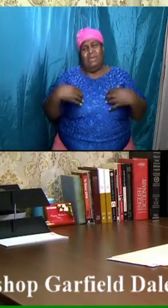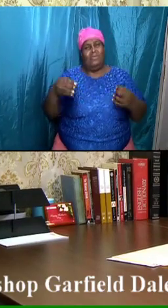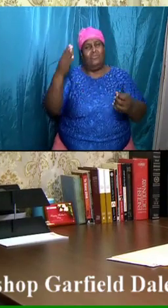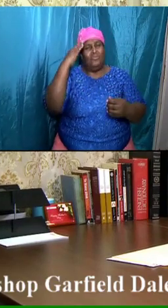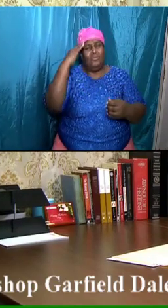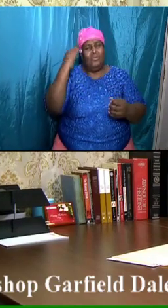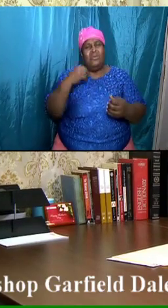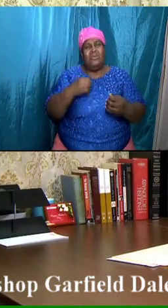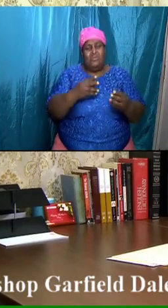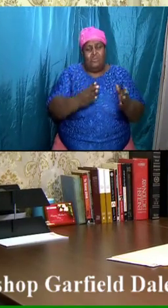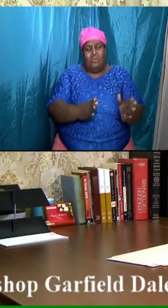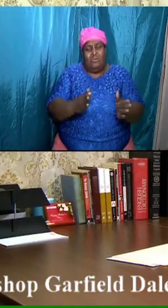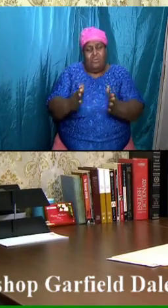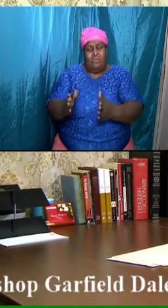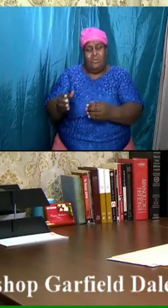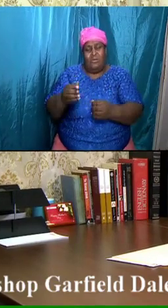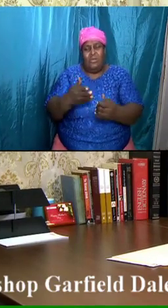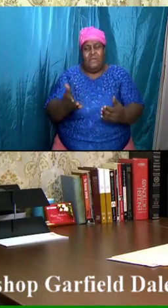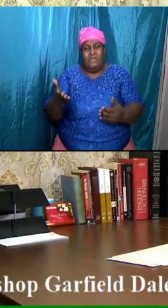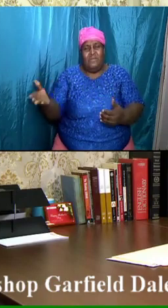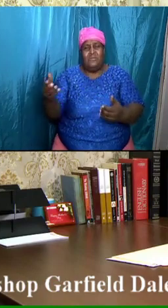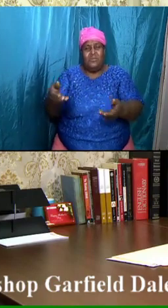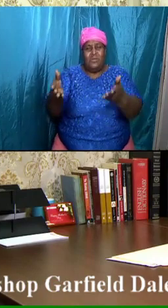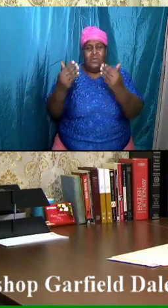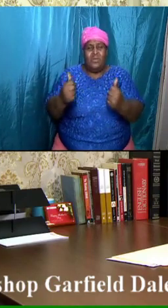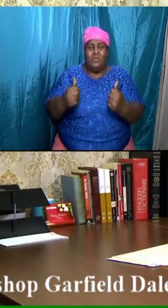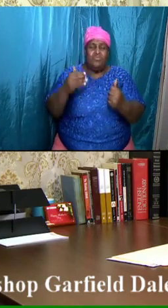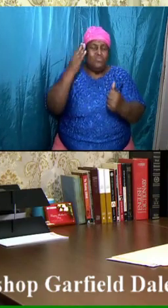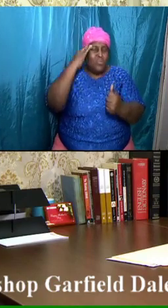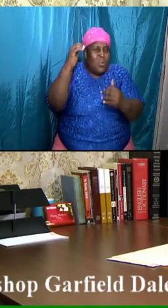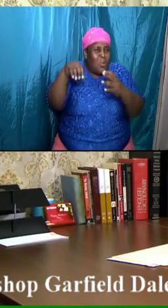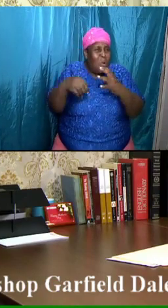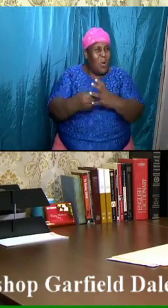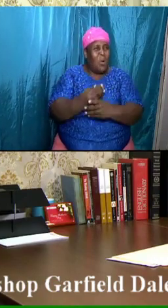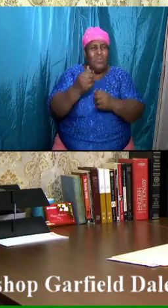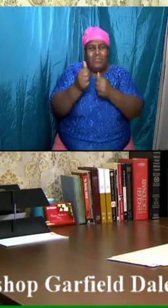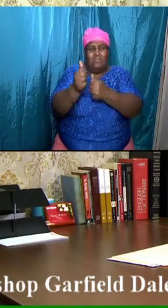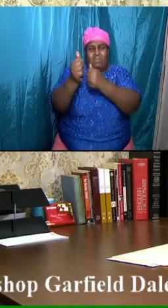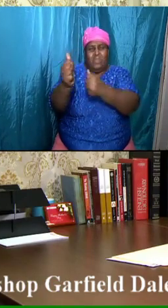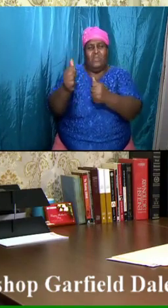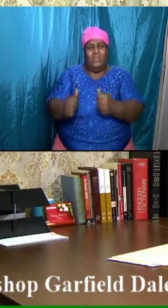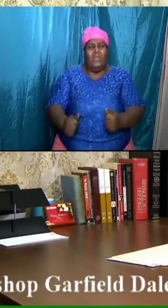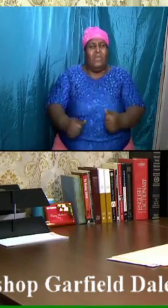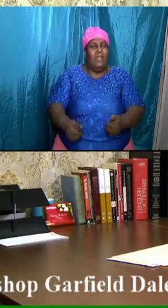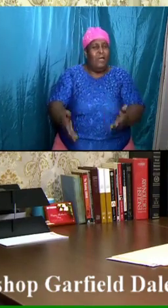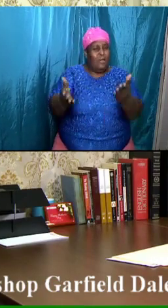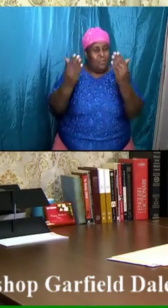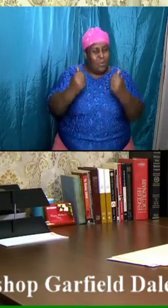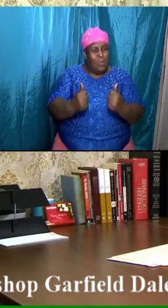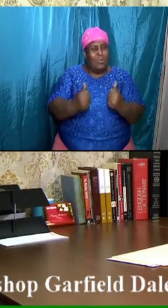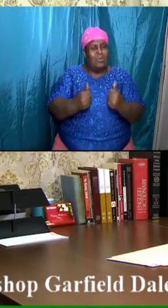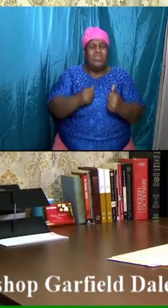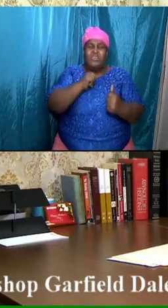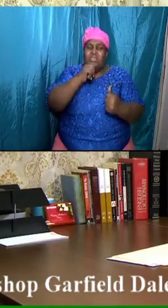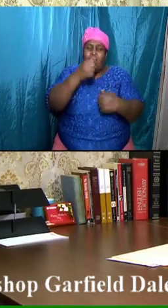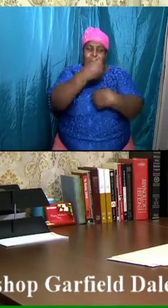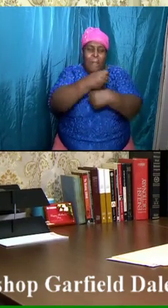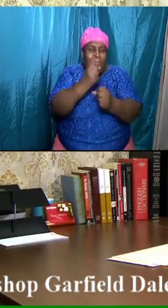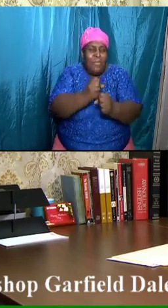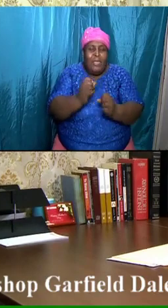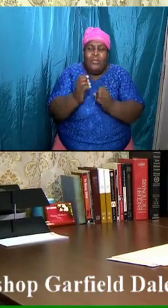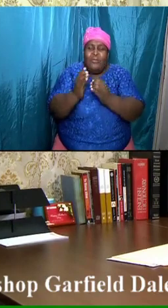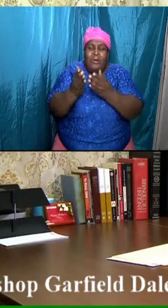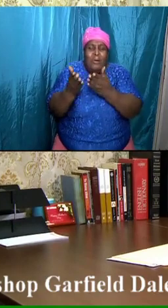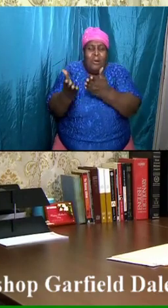how it will follow and know how it will flow and our lives are not moved and not set in order, what